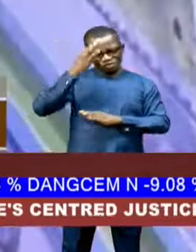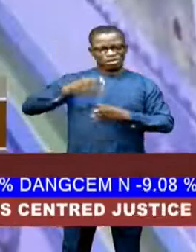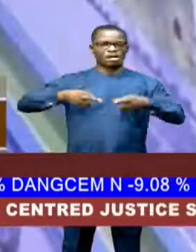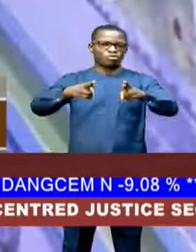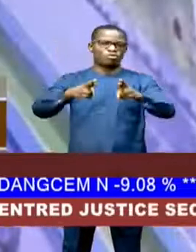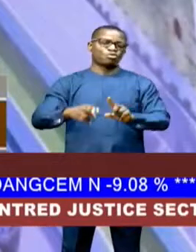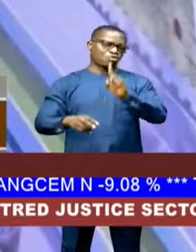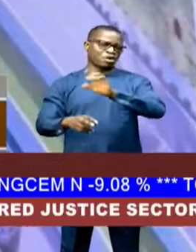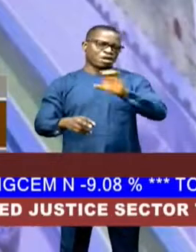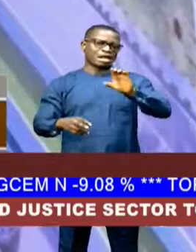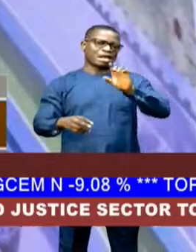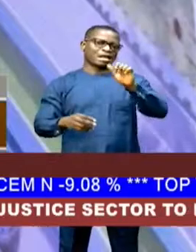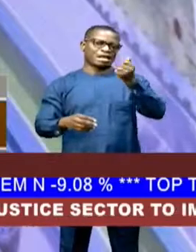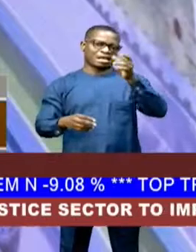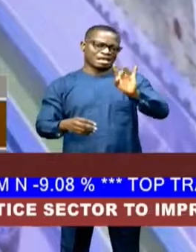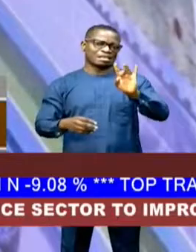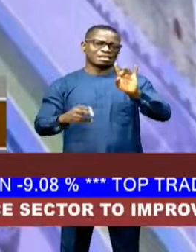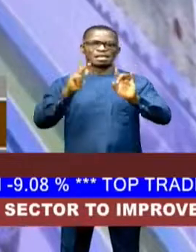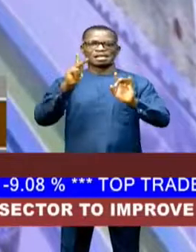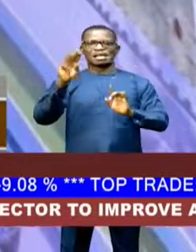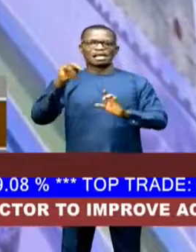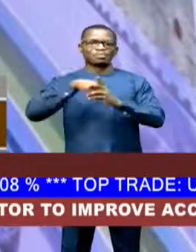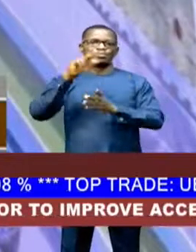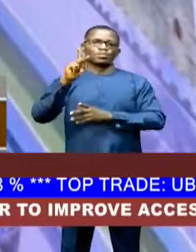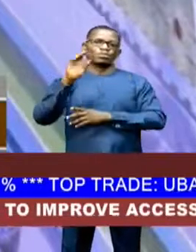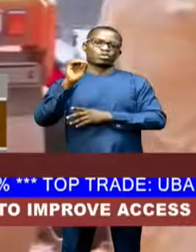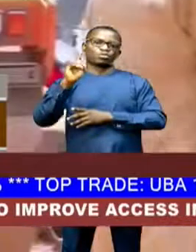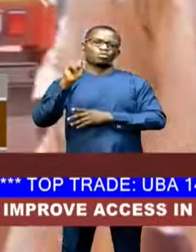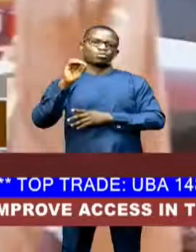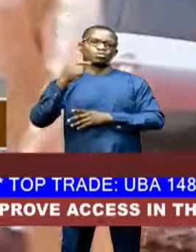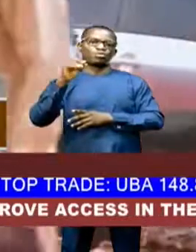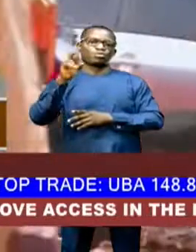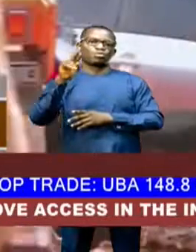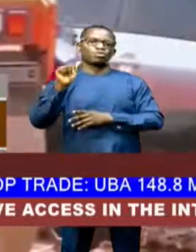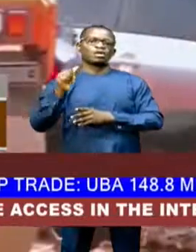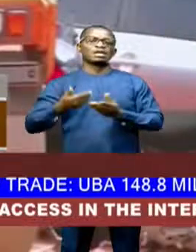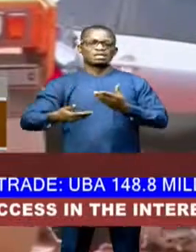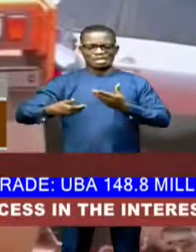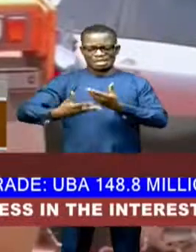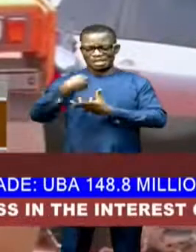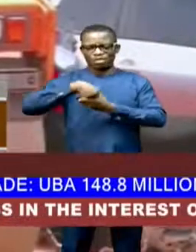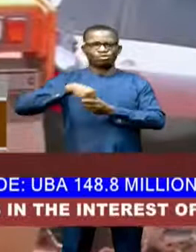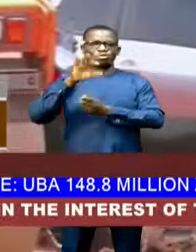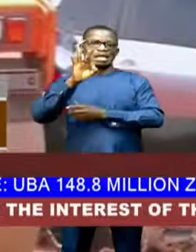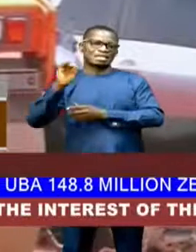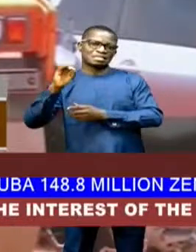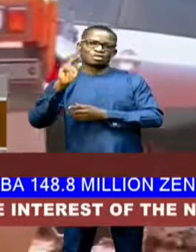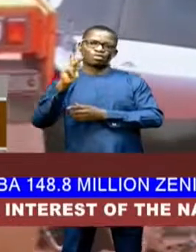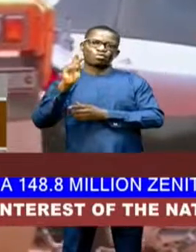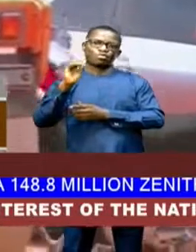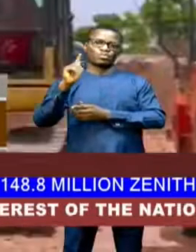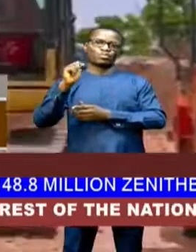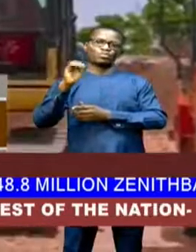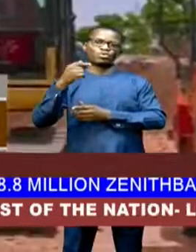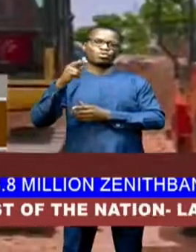118-kilometer road project in Kontagora covers reconstruction of the 90-kilometer Kontagora Regional